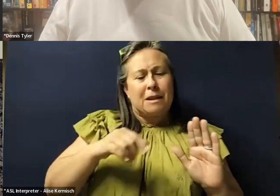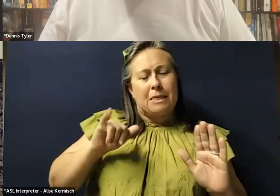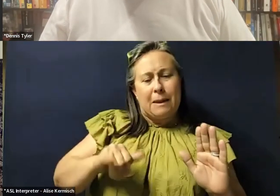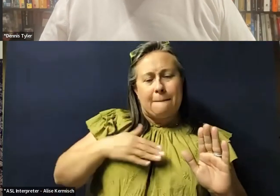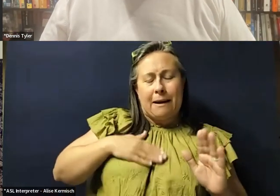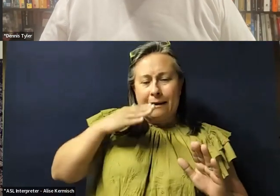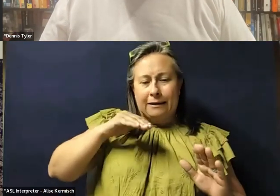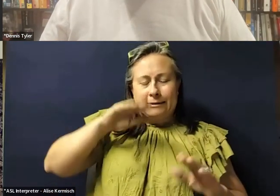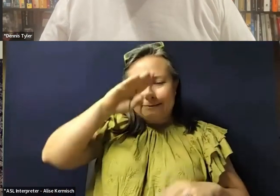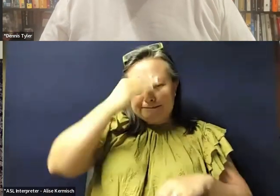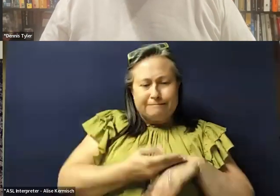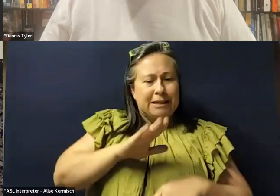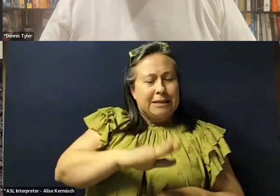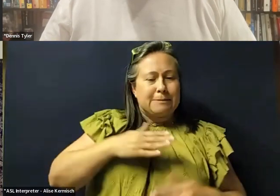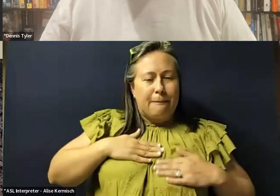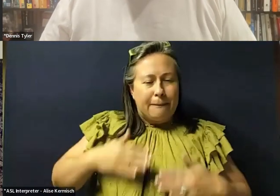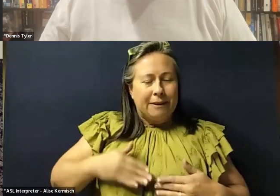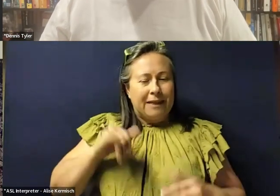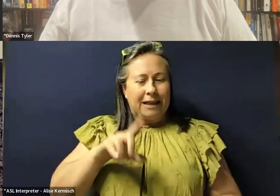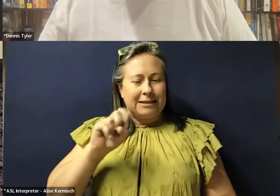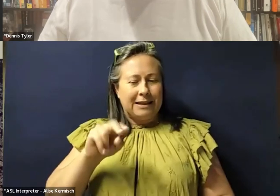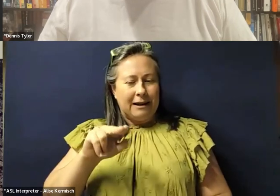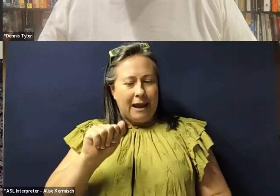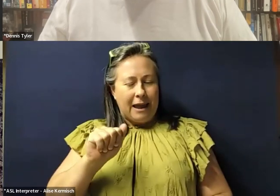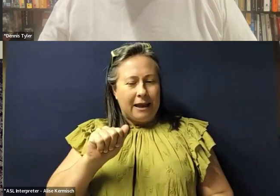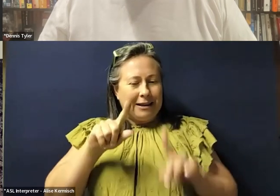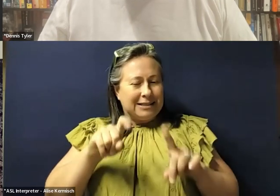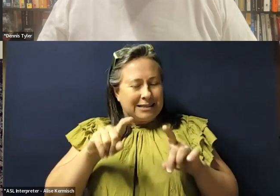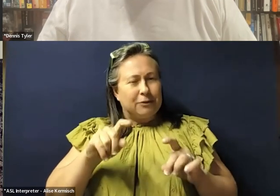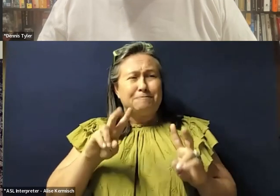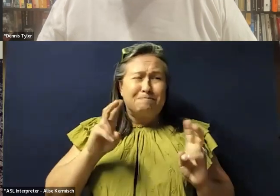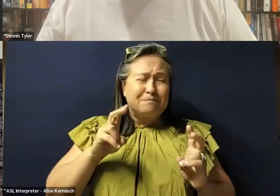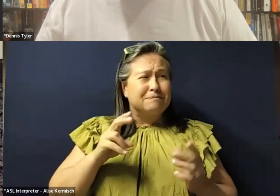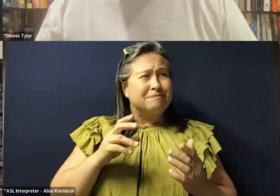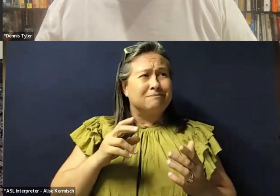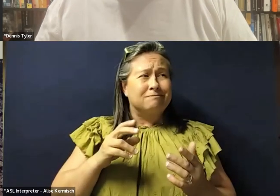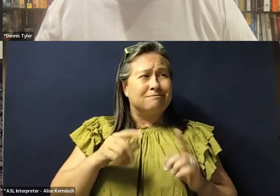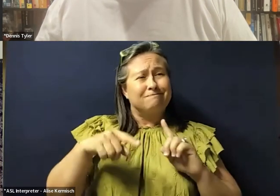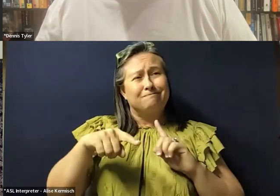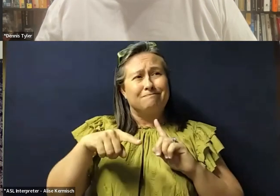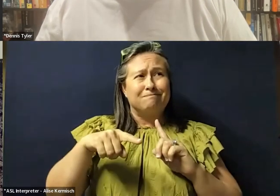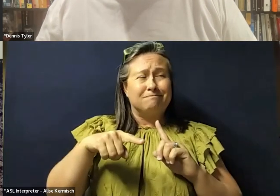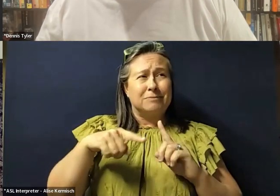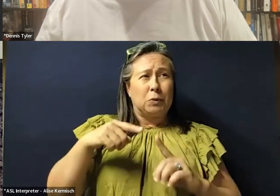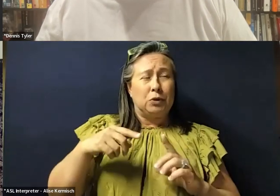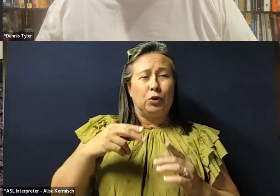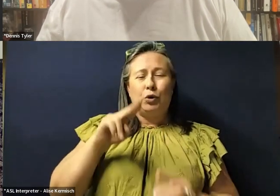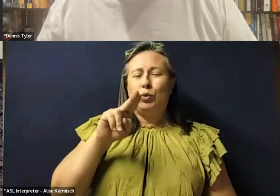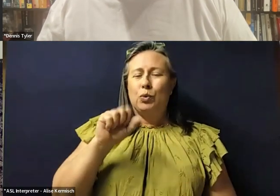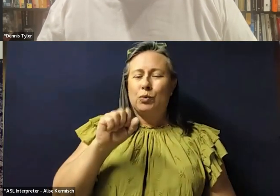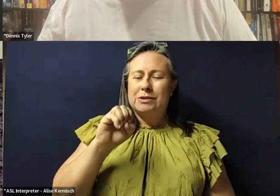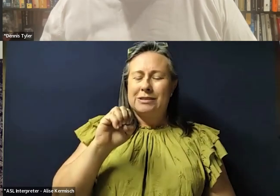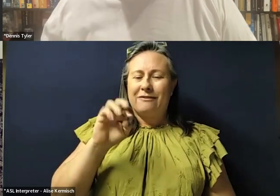so the DNA testing, while useful up to a point, wasn't going to tell us anything new necessarily